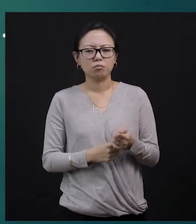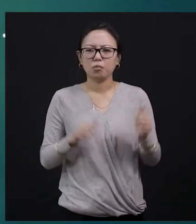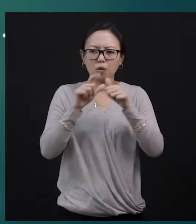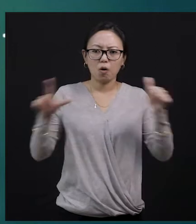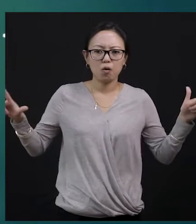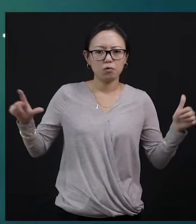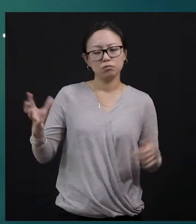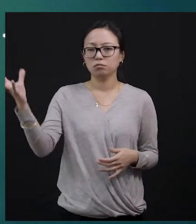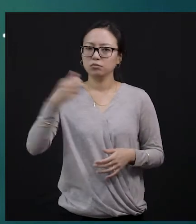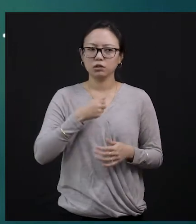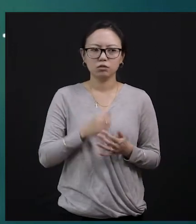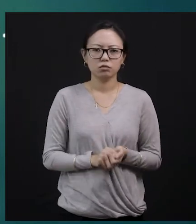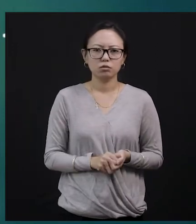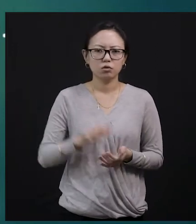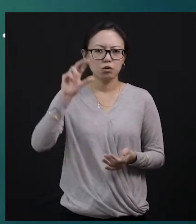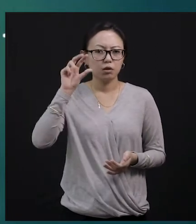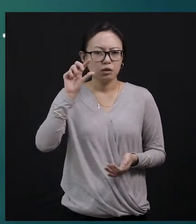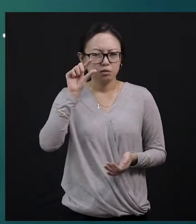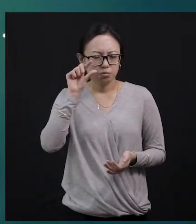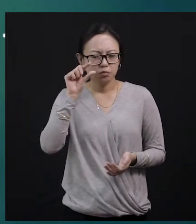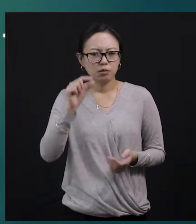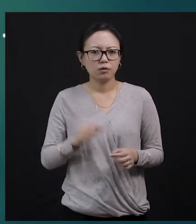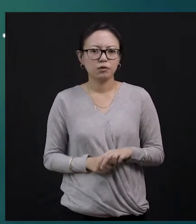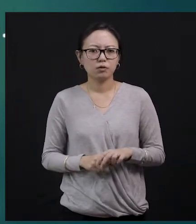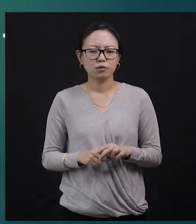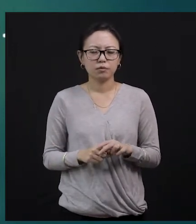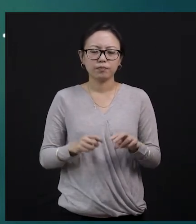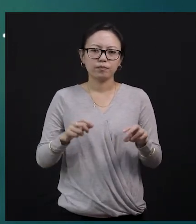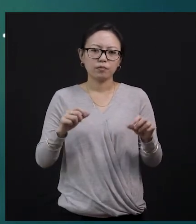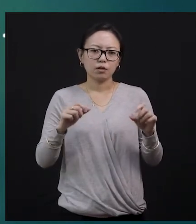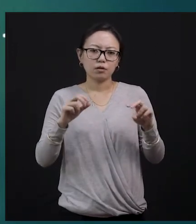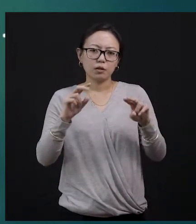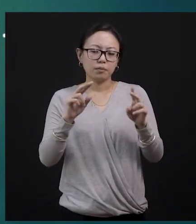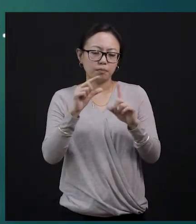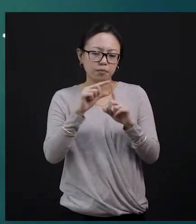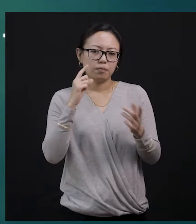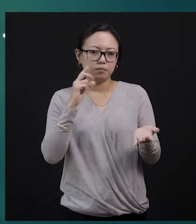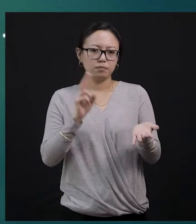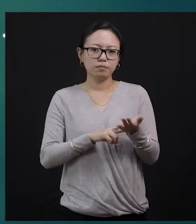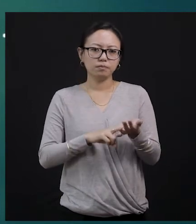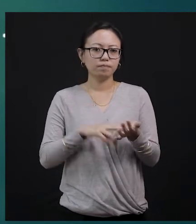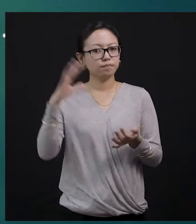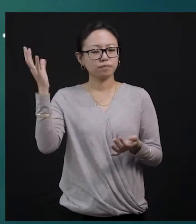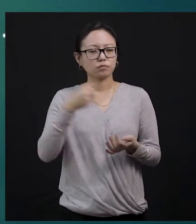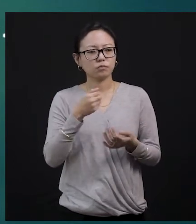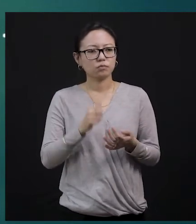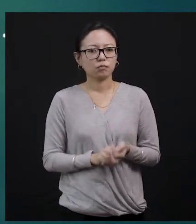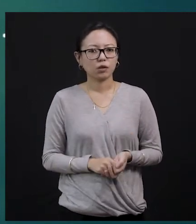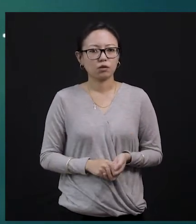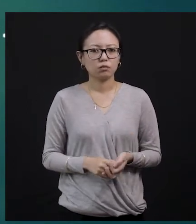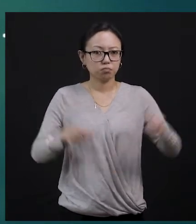pin, you can imagine of that. From a small safety pin to a buffalo. So can you just imagine along with me,